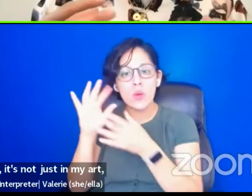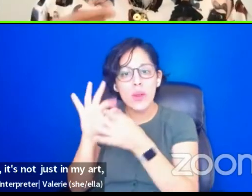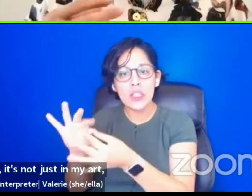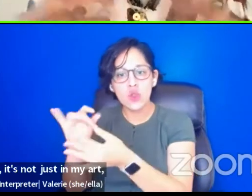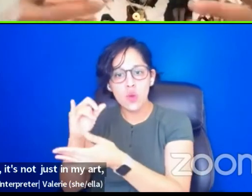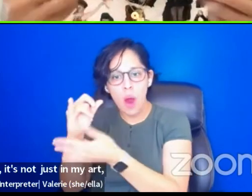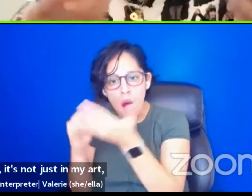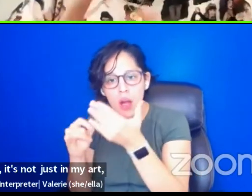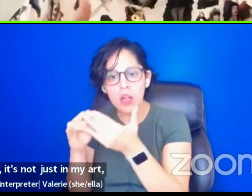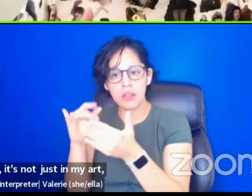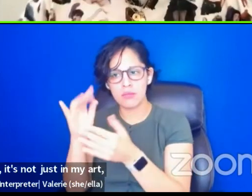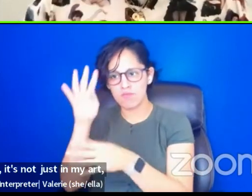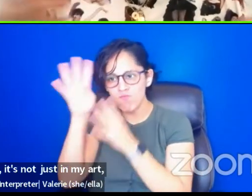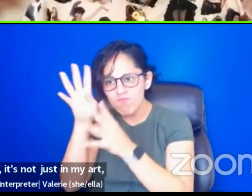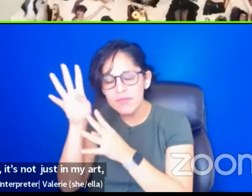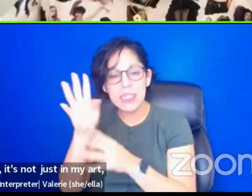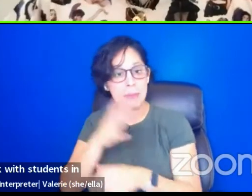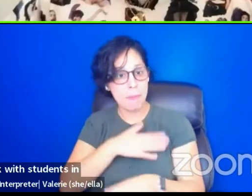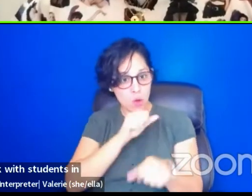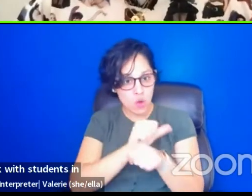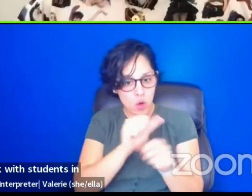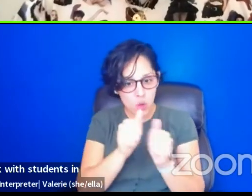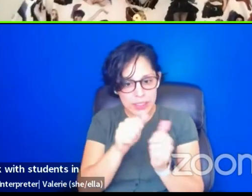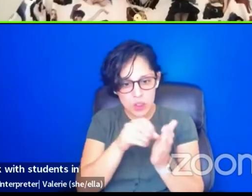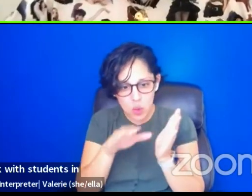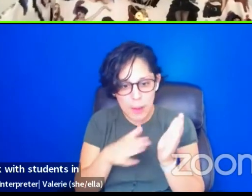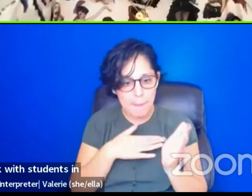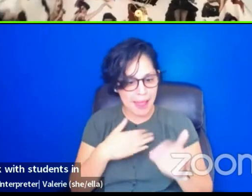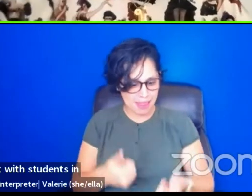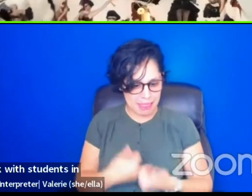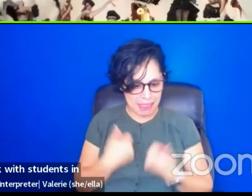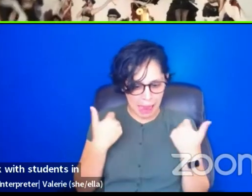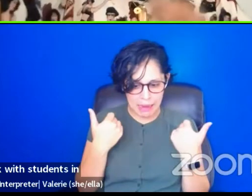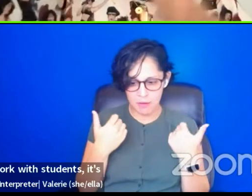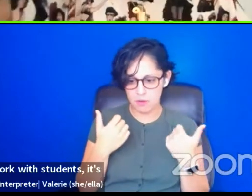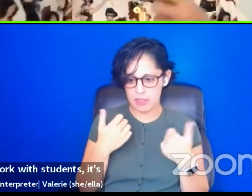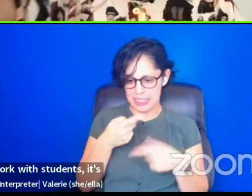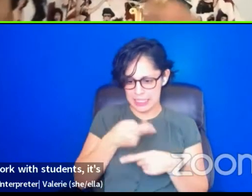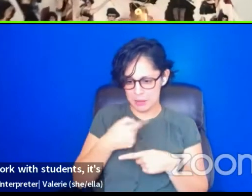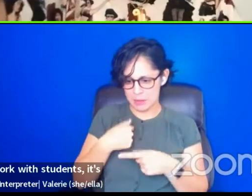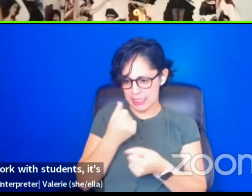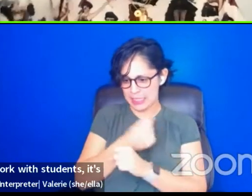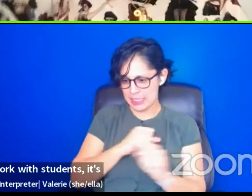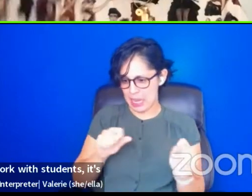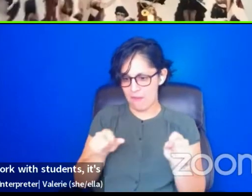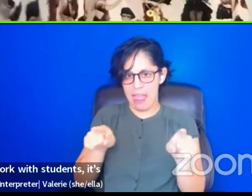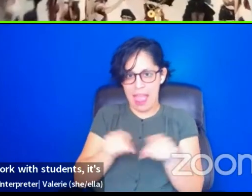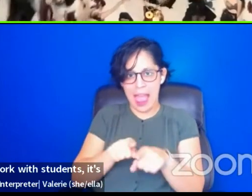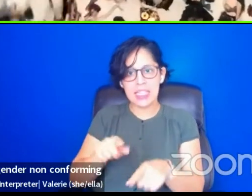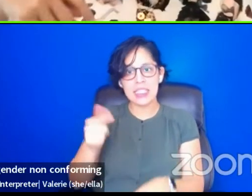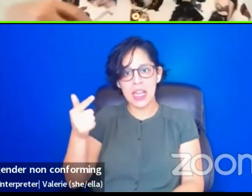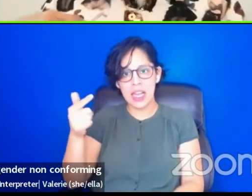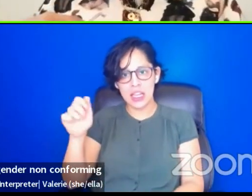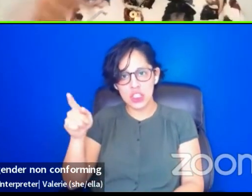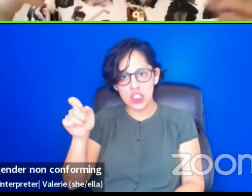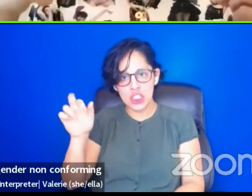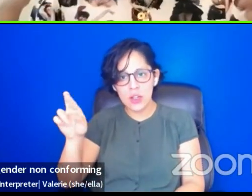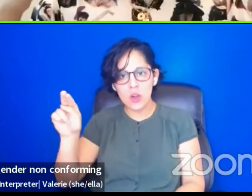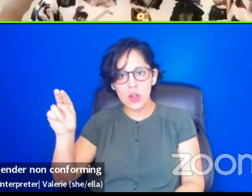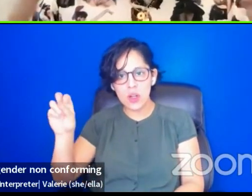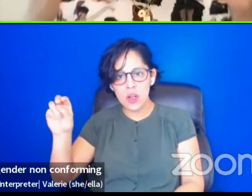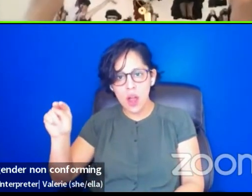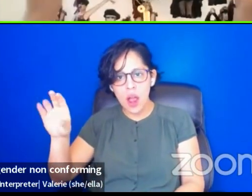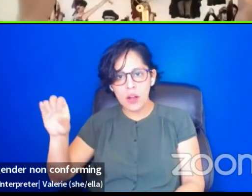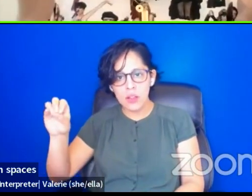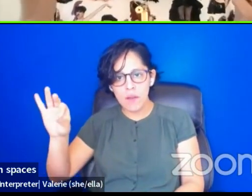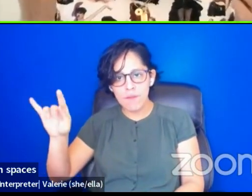in my work with students, it's in my life. It keeps me safe as a gender non-conforming person of color in spaces. You